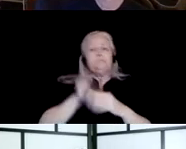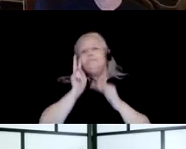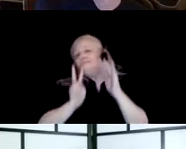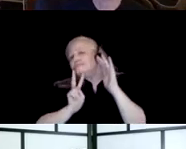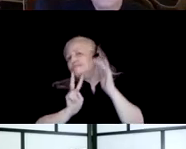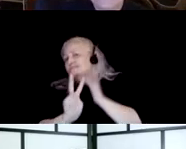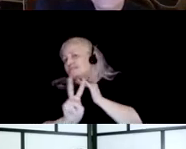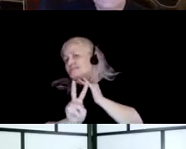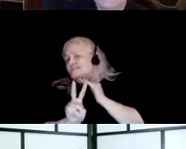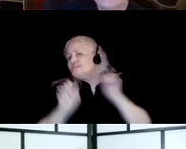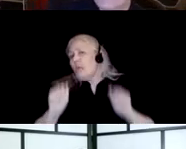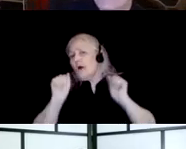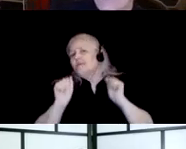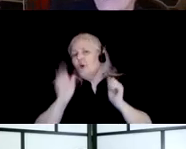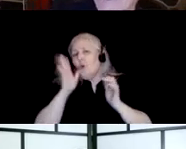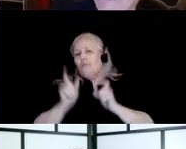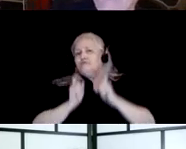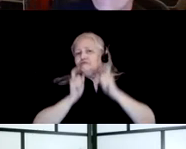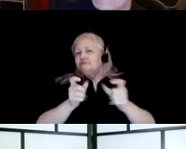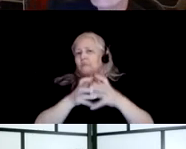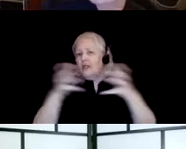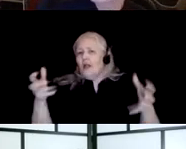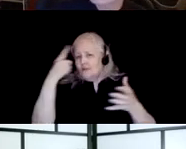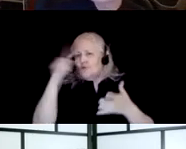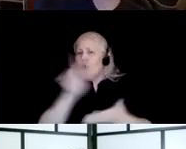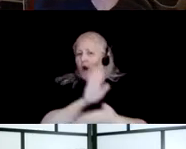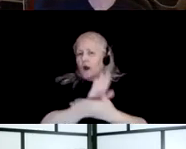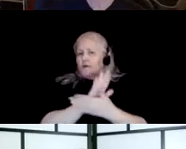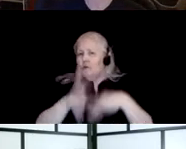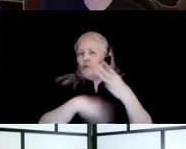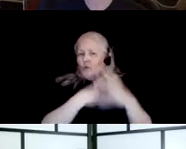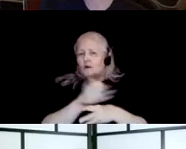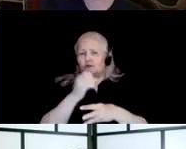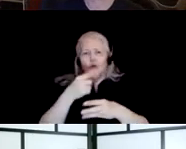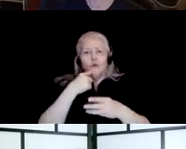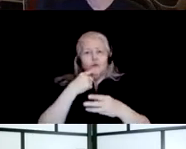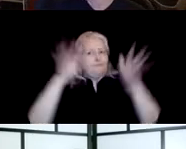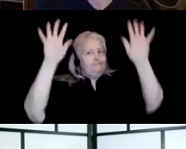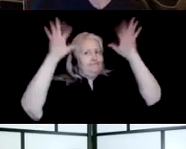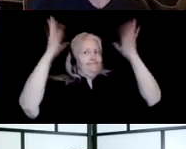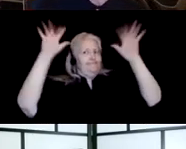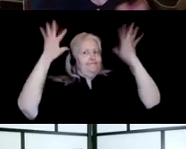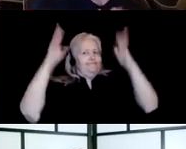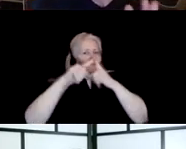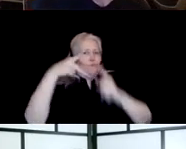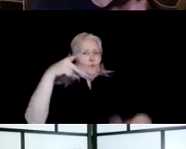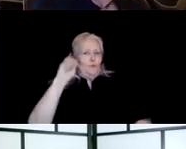in the future. So join me in congratulating Picholo.